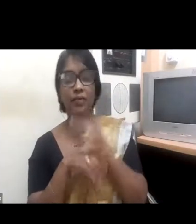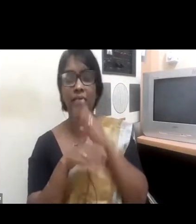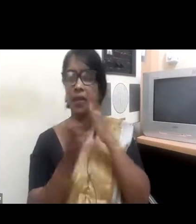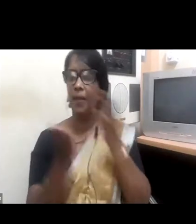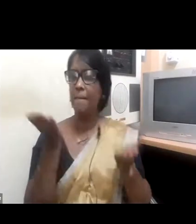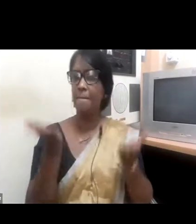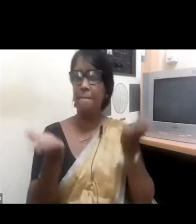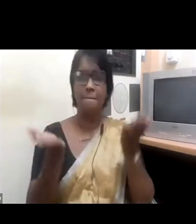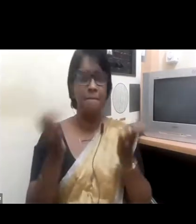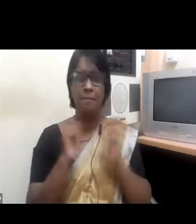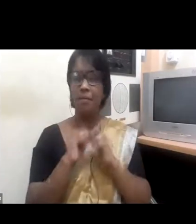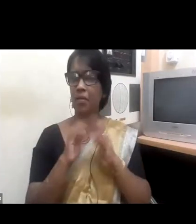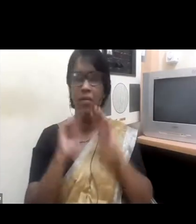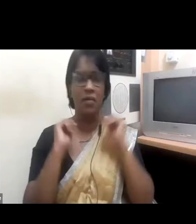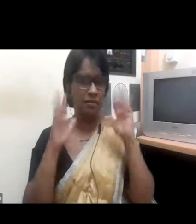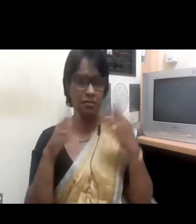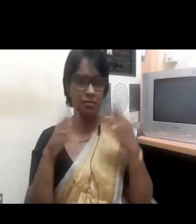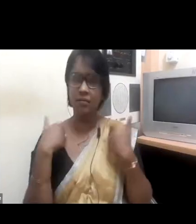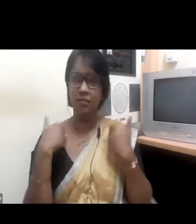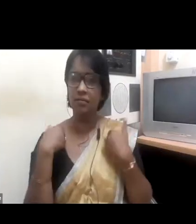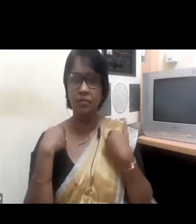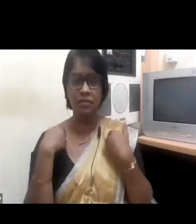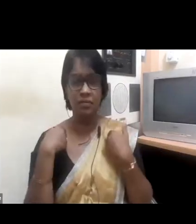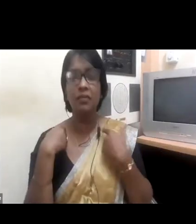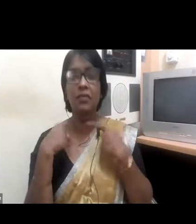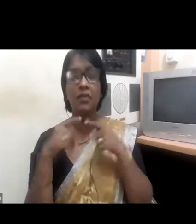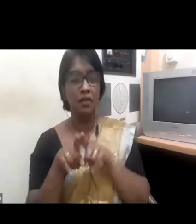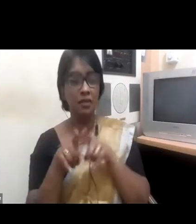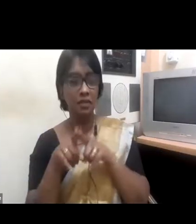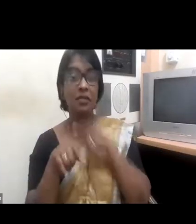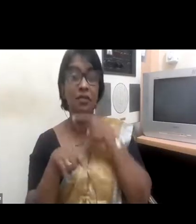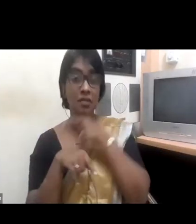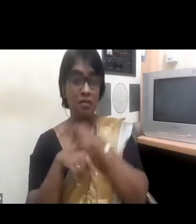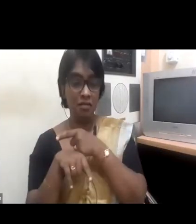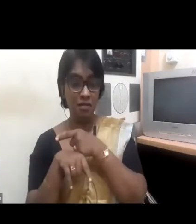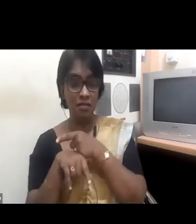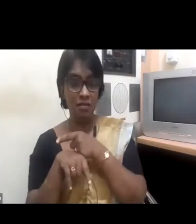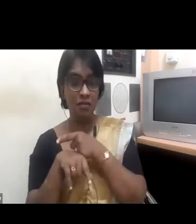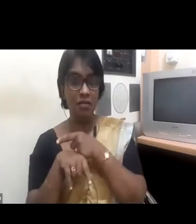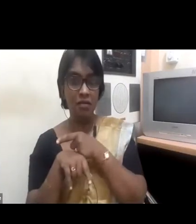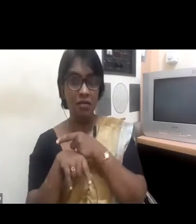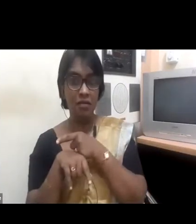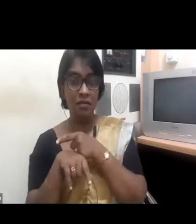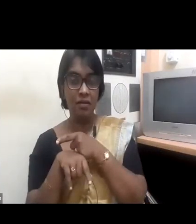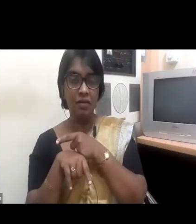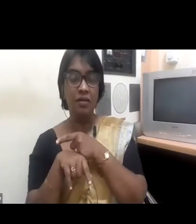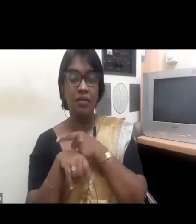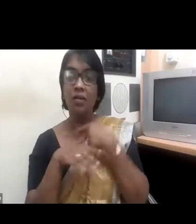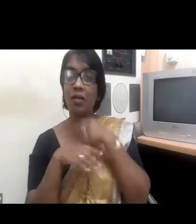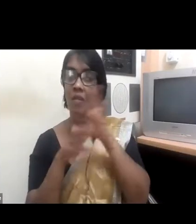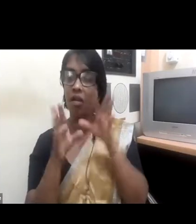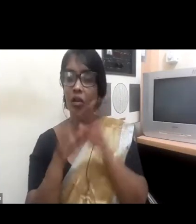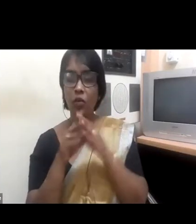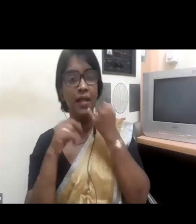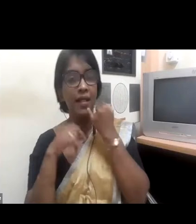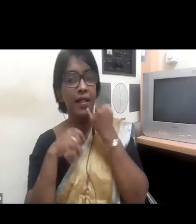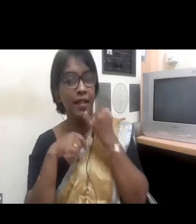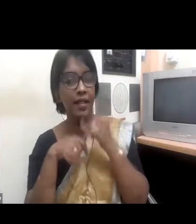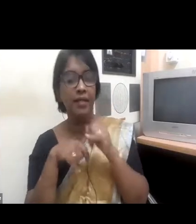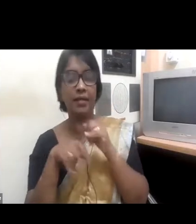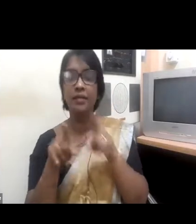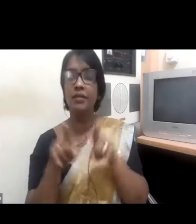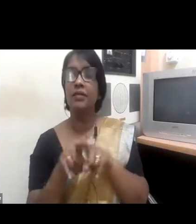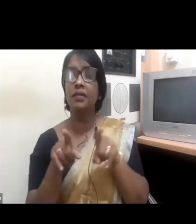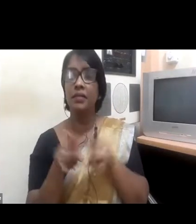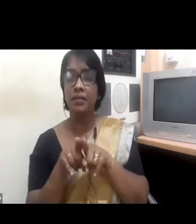with and from there onwards, it was quite easy for us to have females in